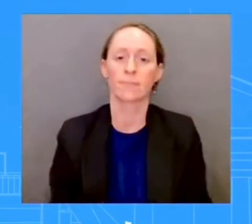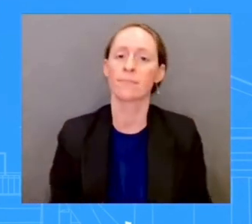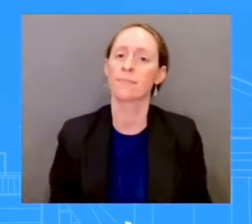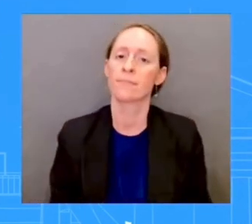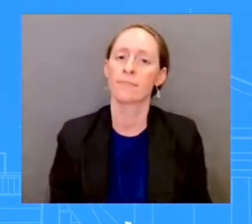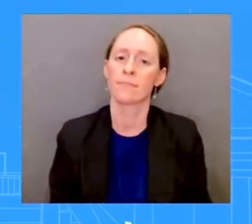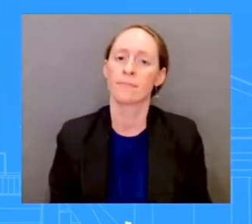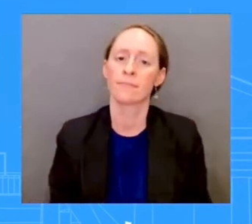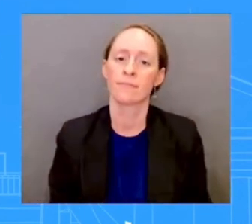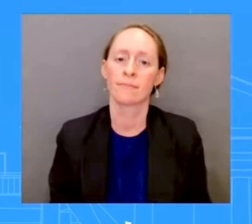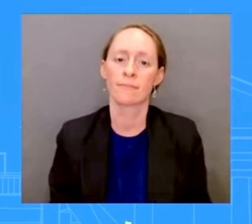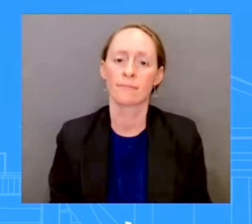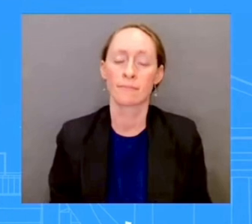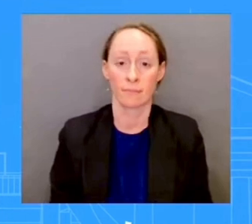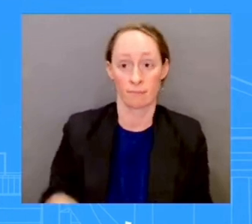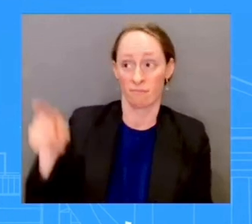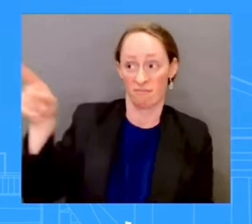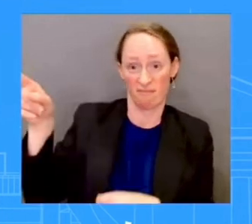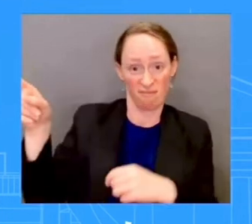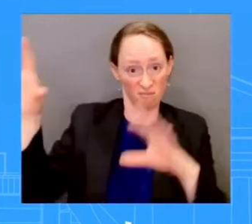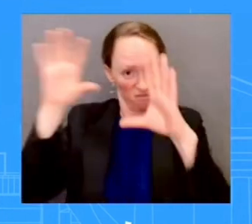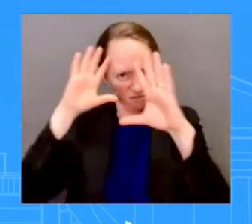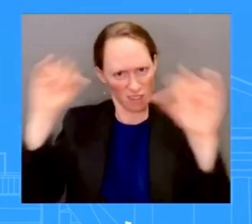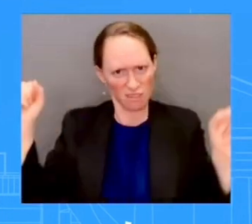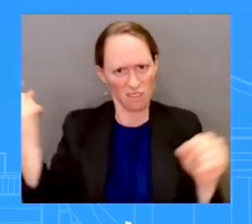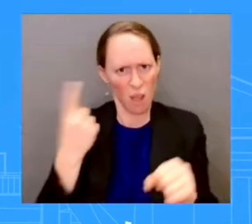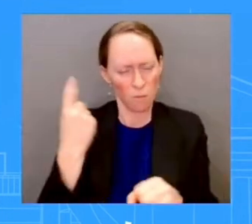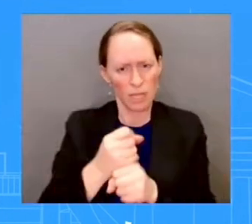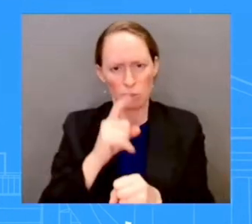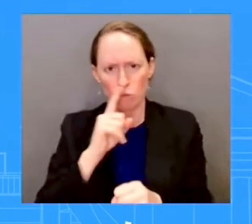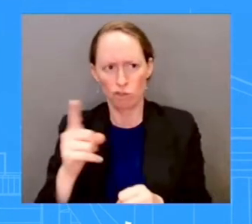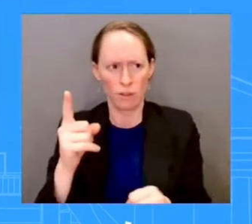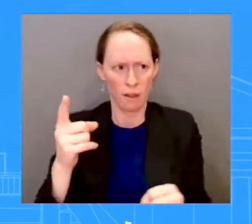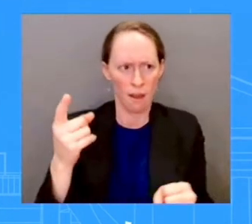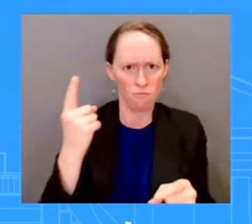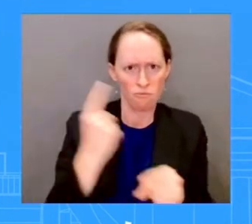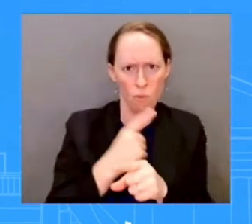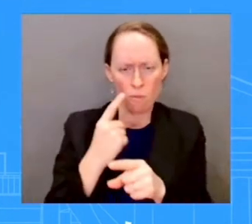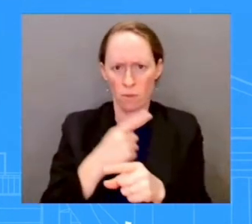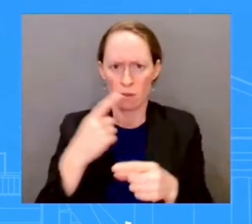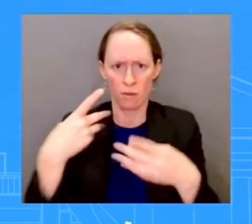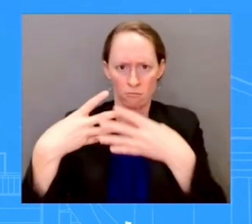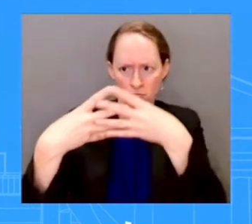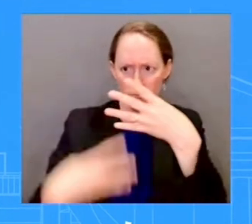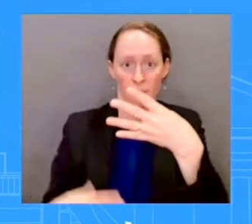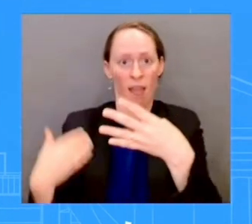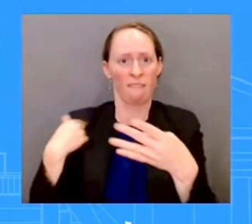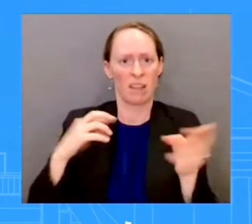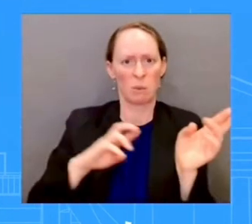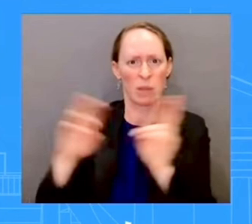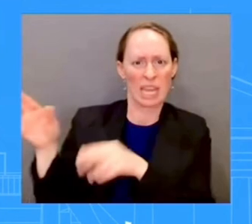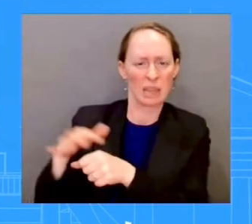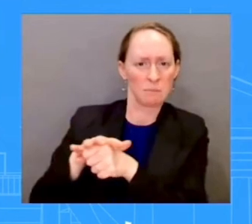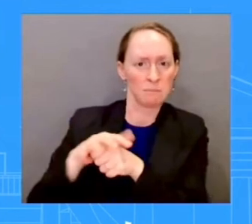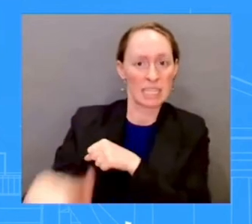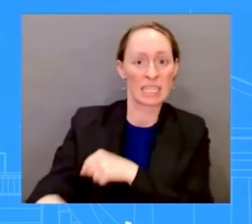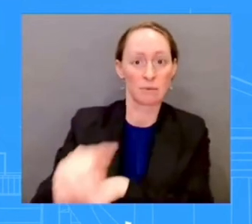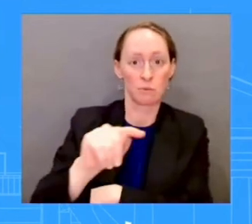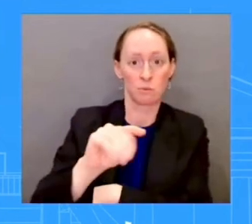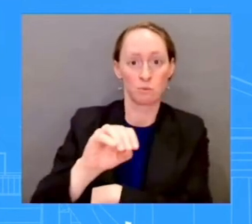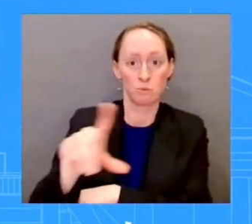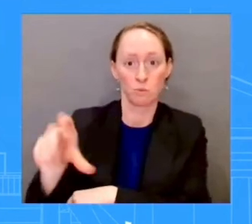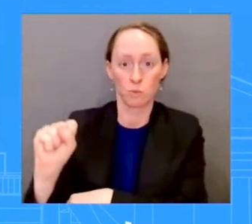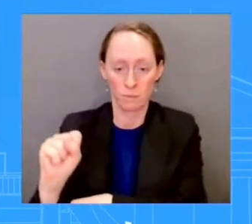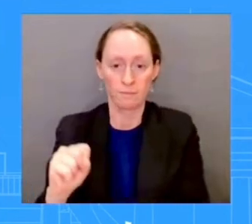with this pandemic, with dealing COVID-19, we have tools at our disposal now, whether it's vaccines, whether it's home tests,